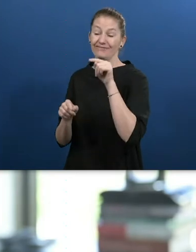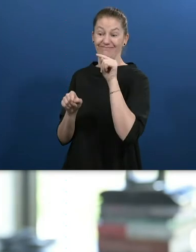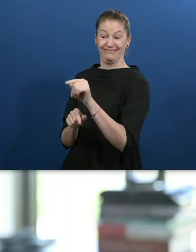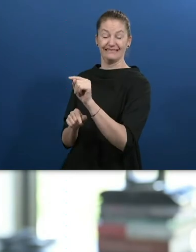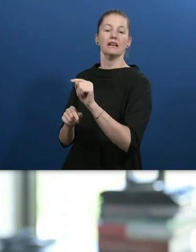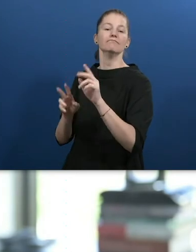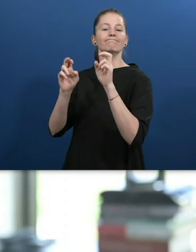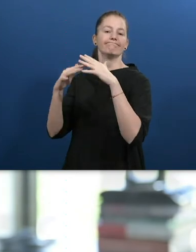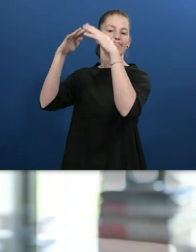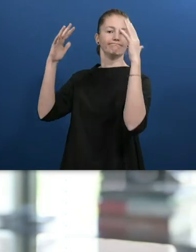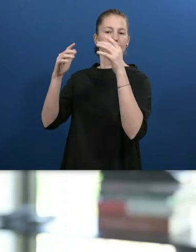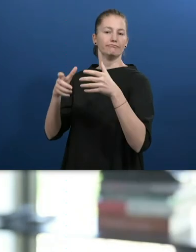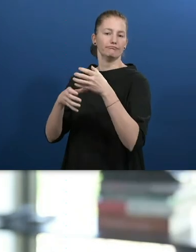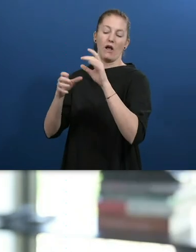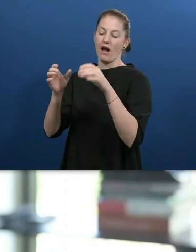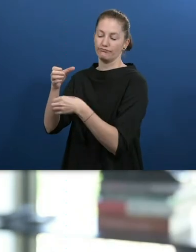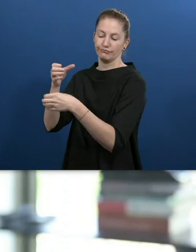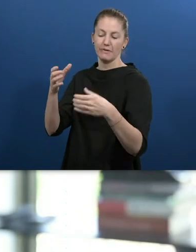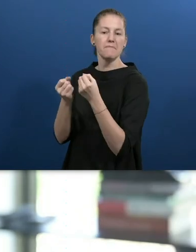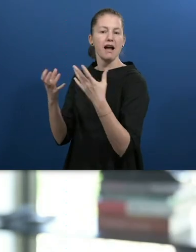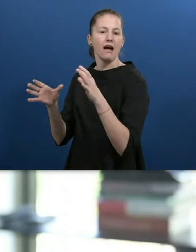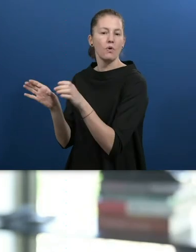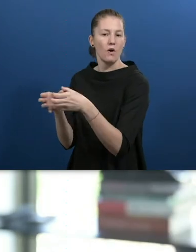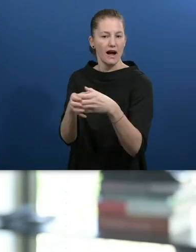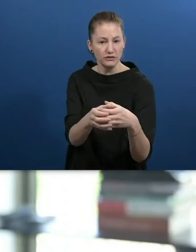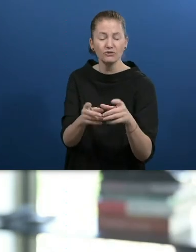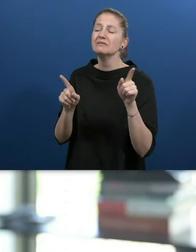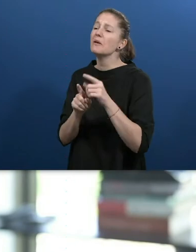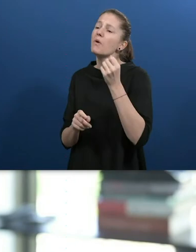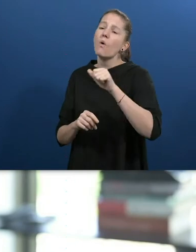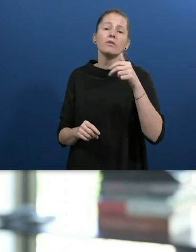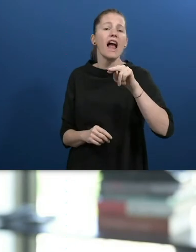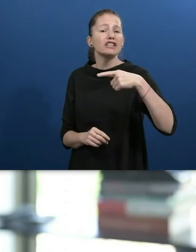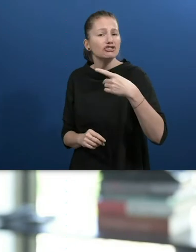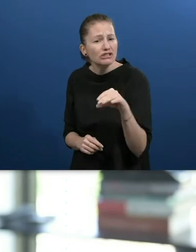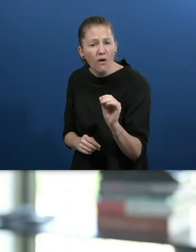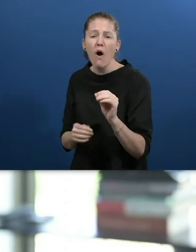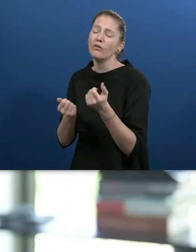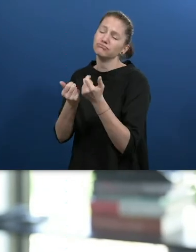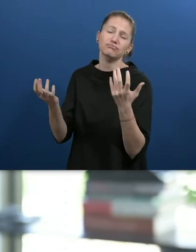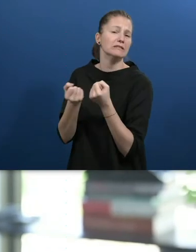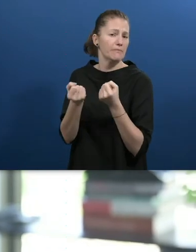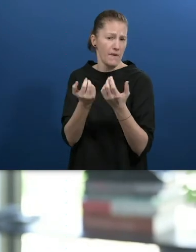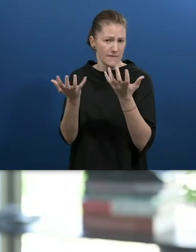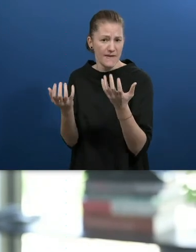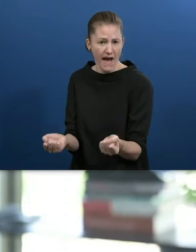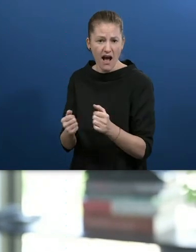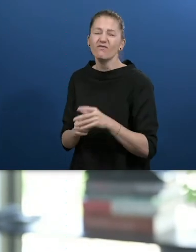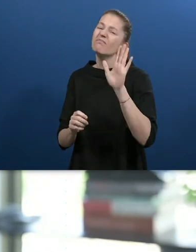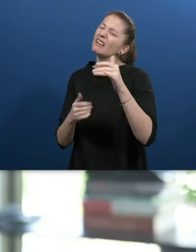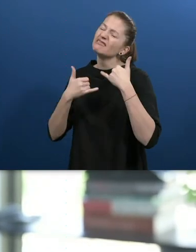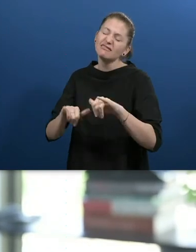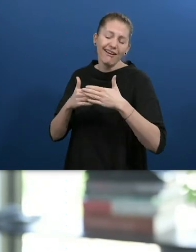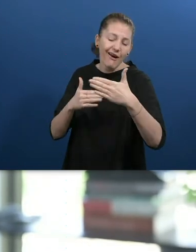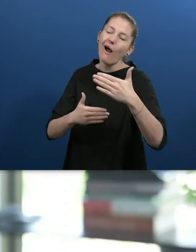that also support. However, we have a long way to go. To understand this better, let's look at the scenario.